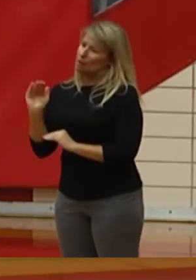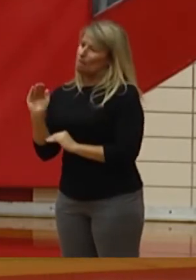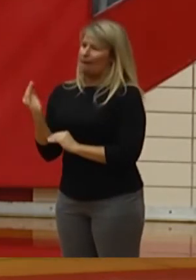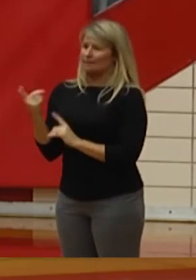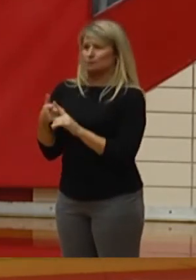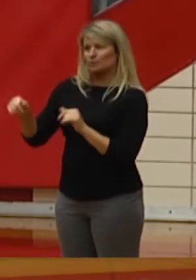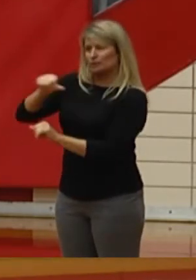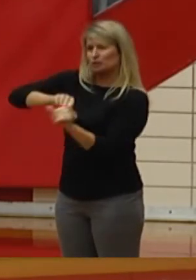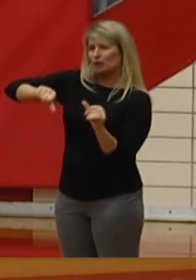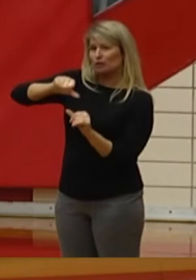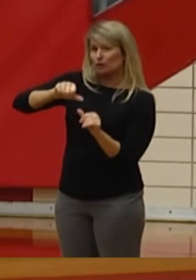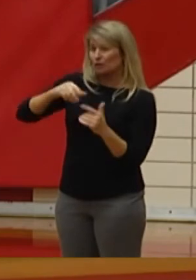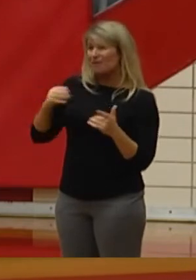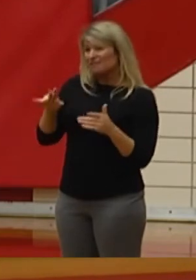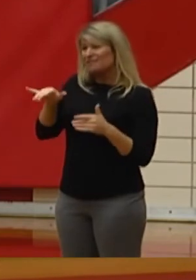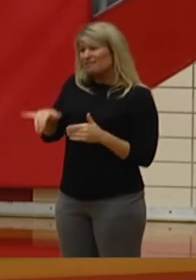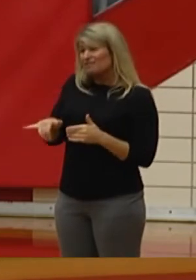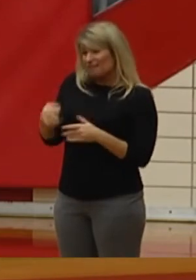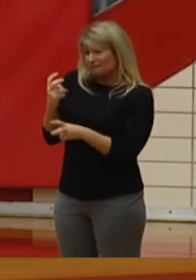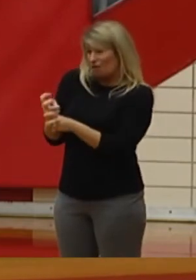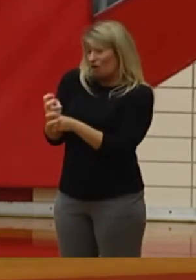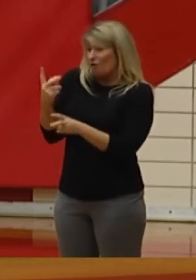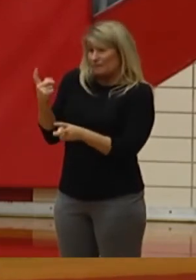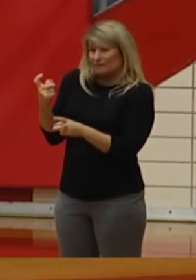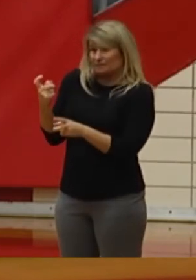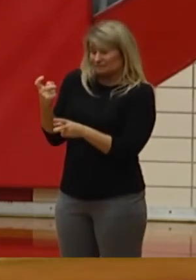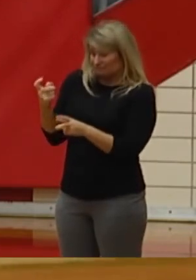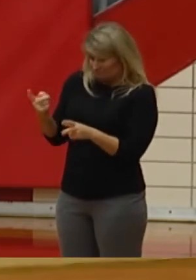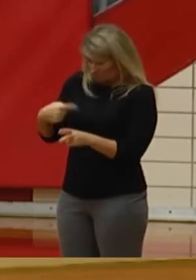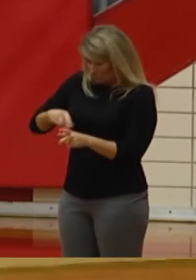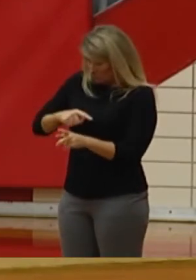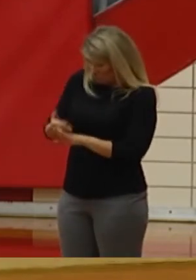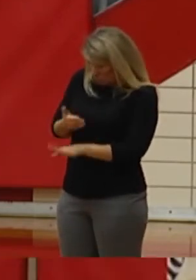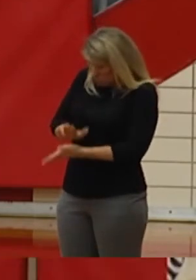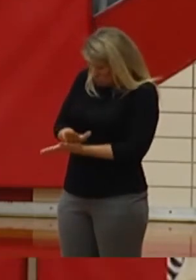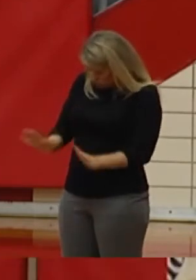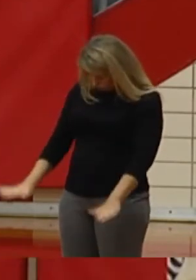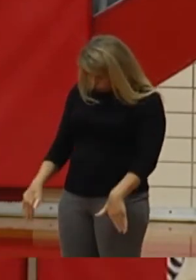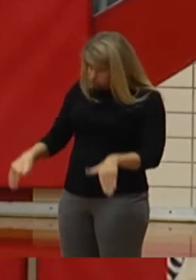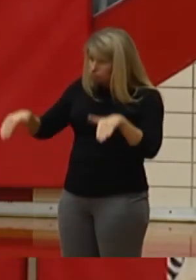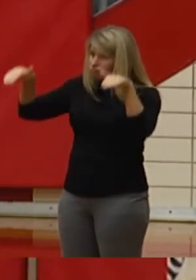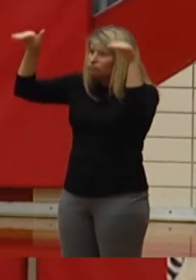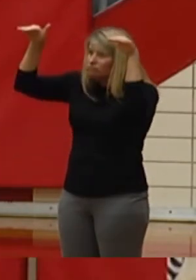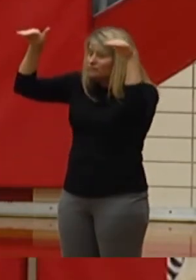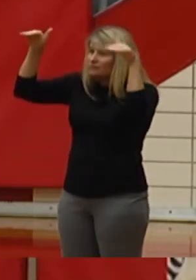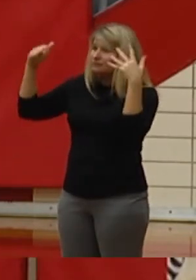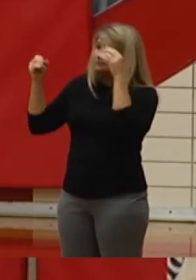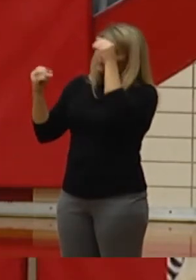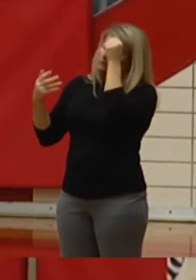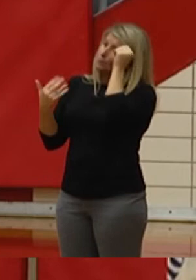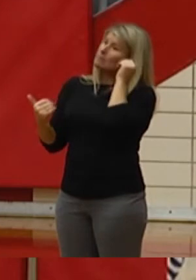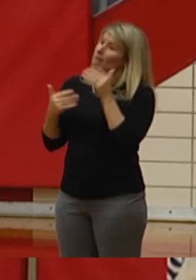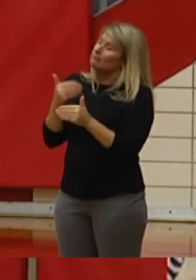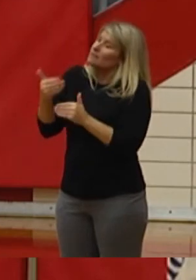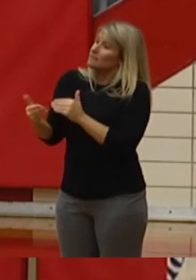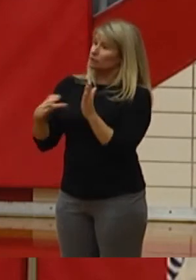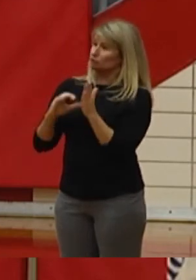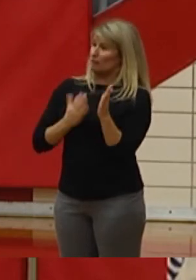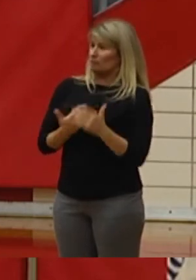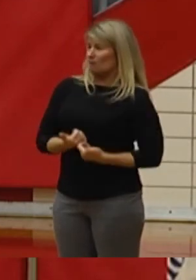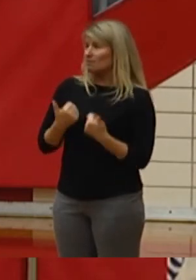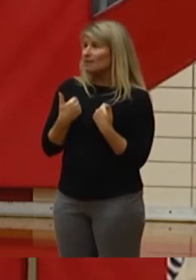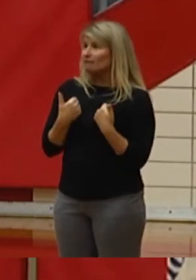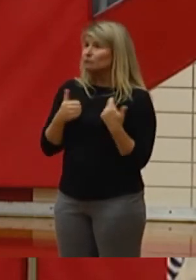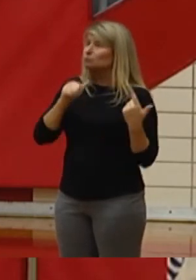some of us, have been together far before high school, since preschool even. And as we all move on to the next chapter in our life, you're not going to